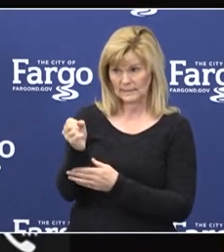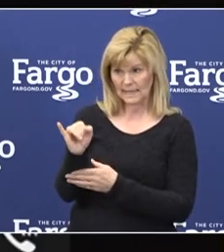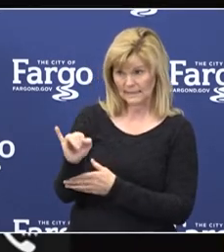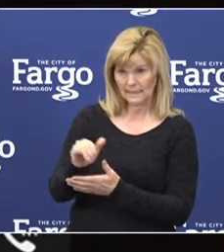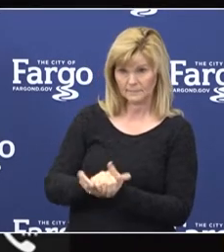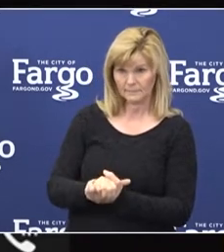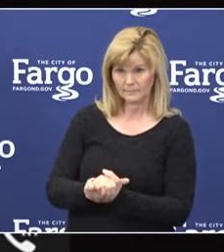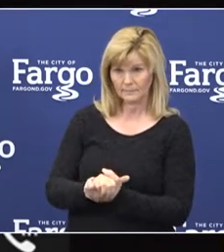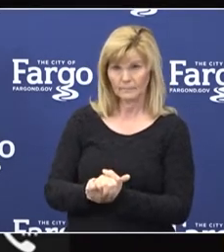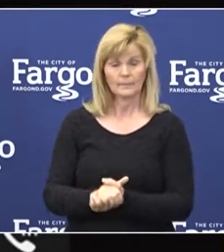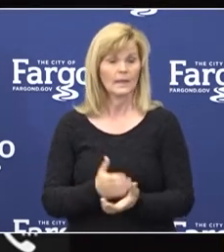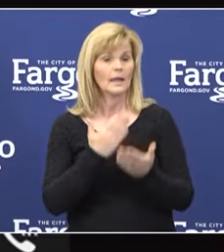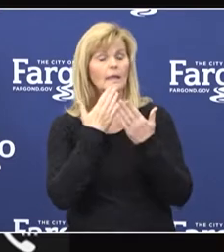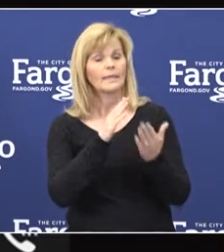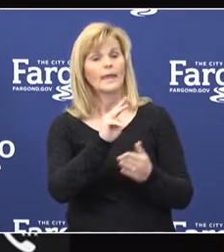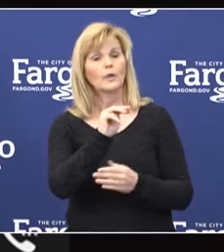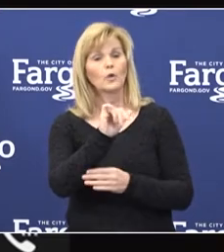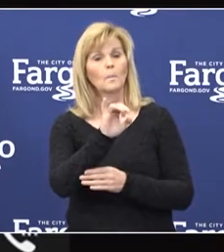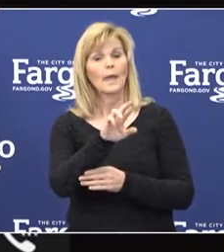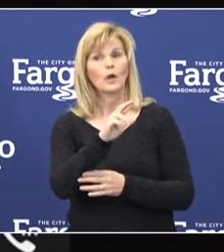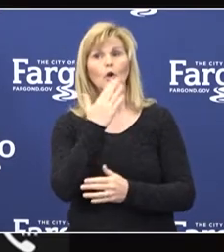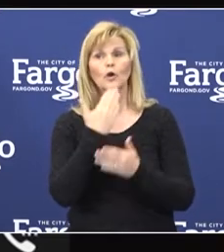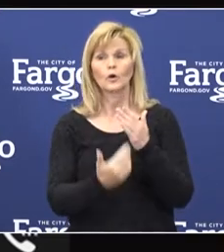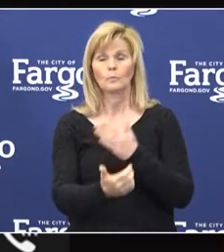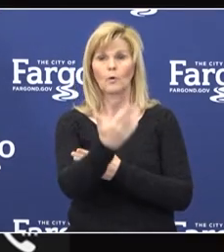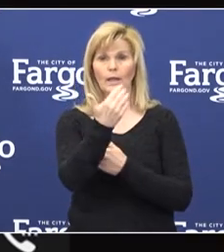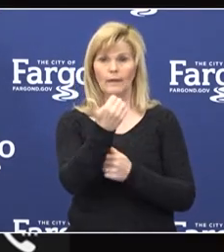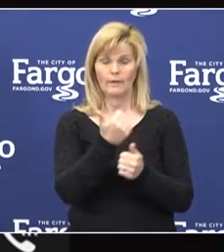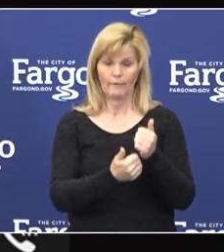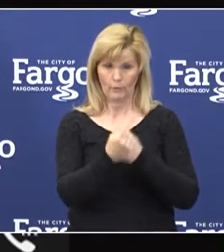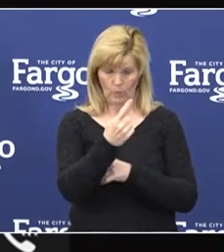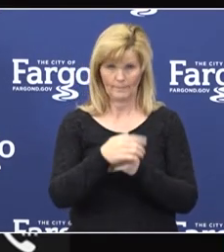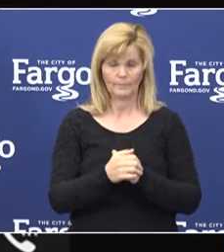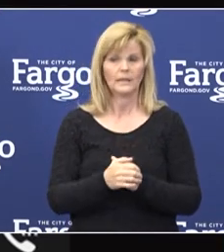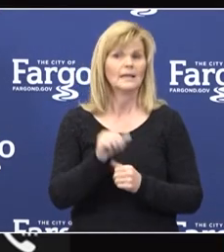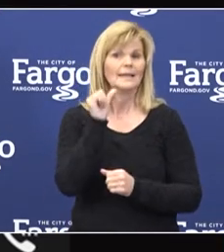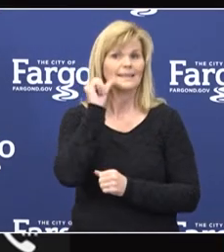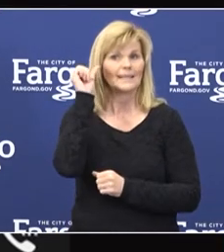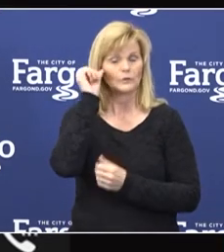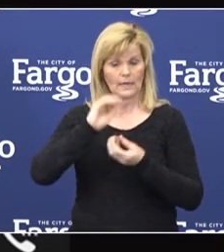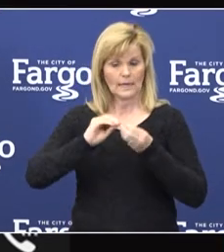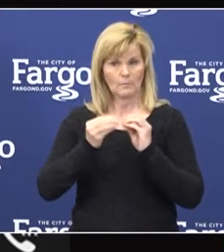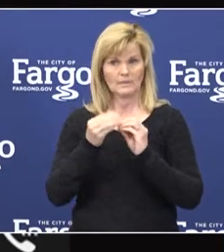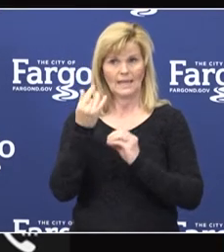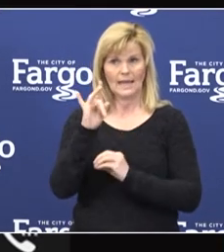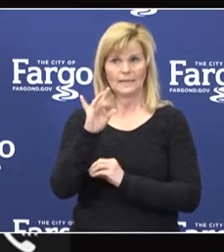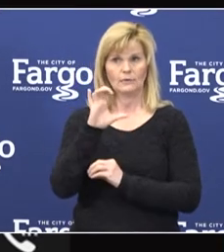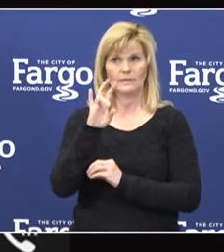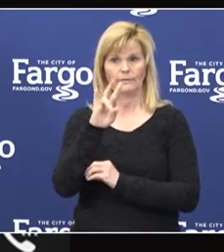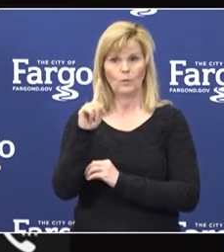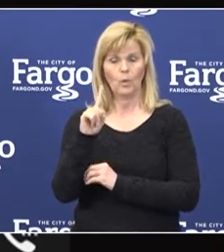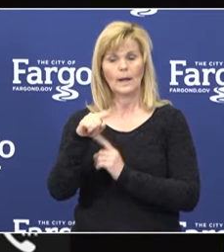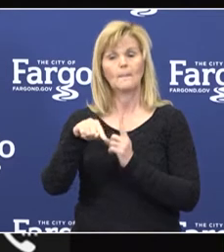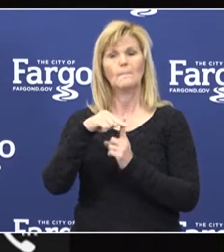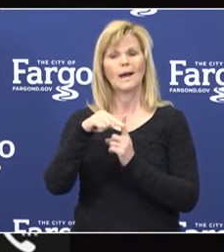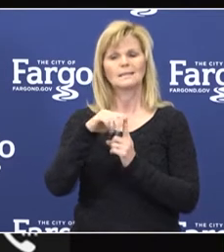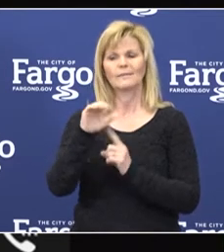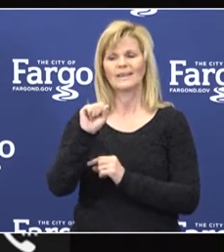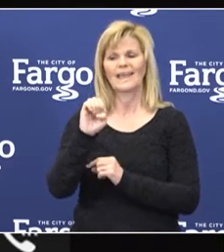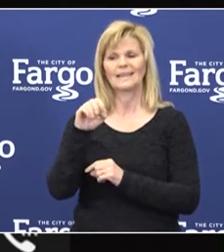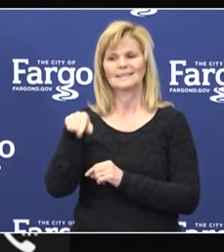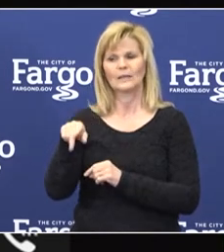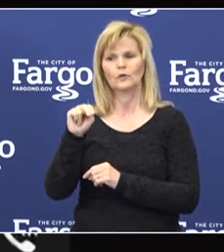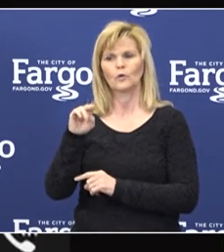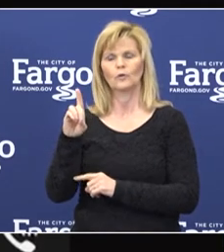Thank you, Mayor. Good morning, everyone. So current data as of yesterday lists 1,571 positive cases in North